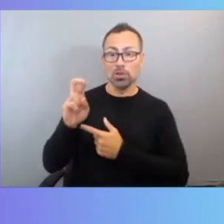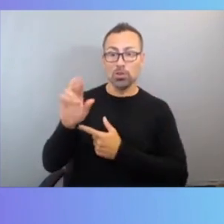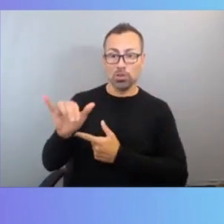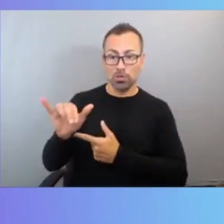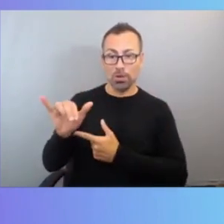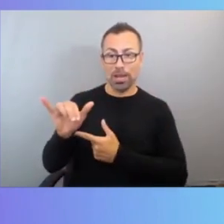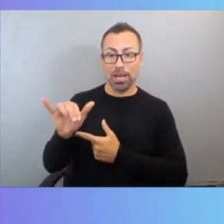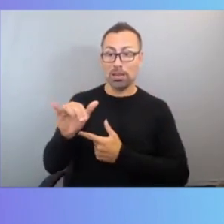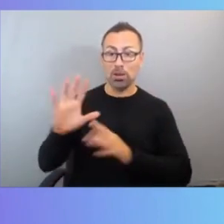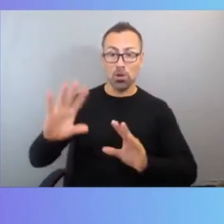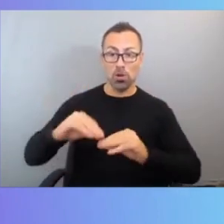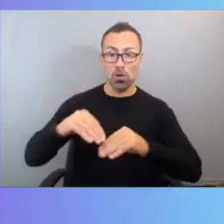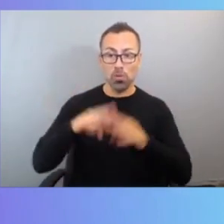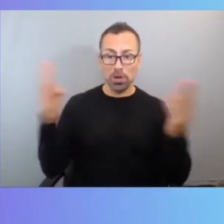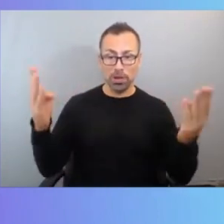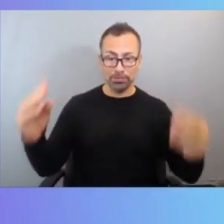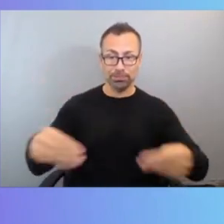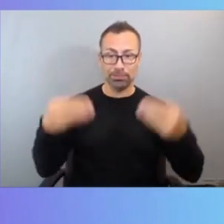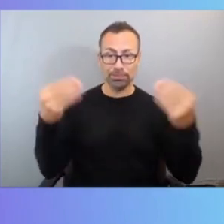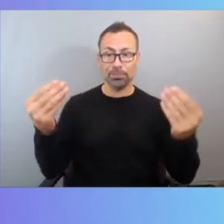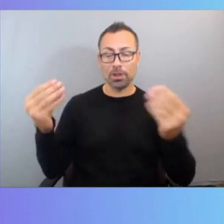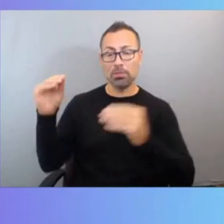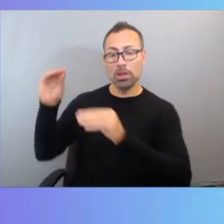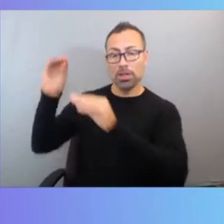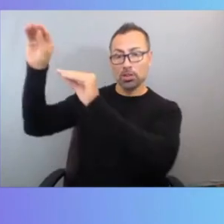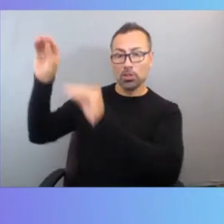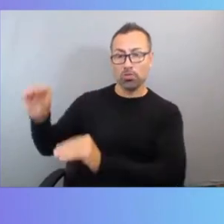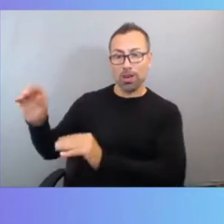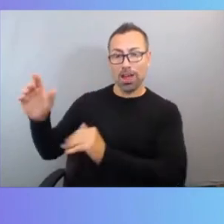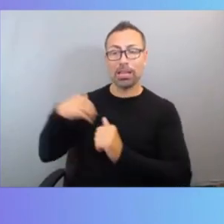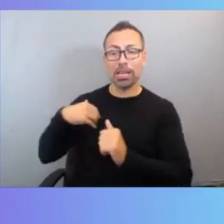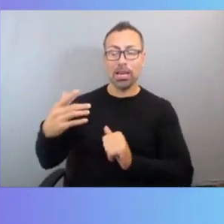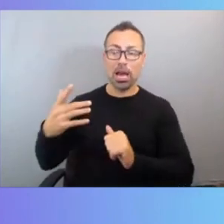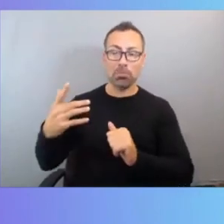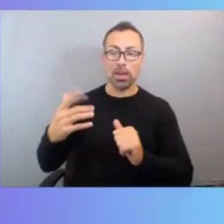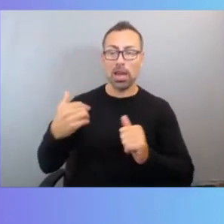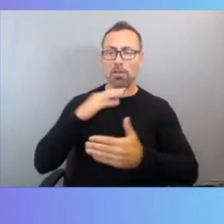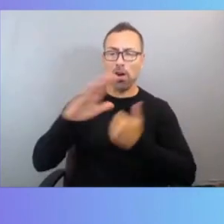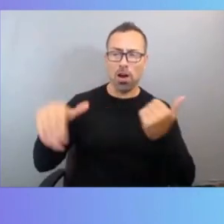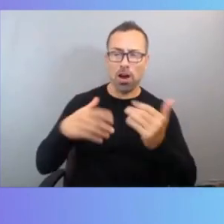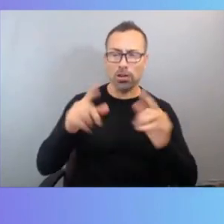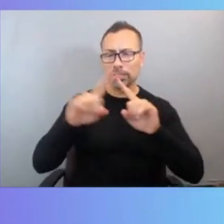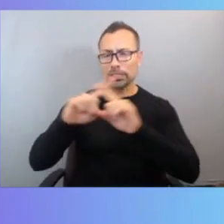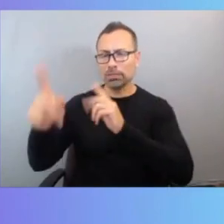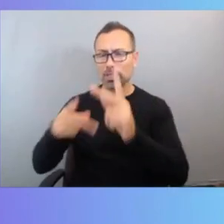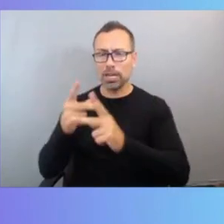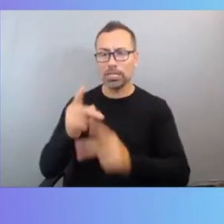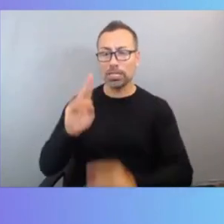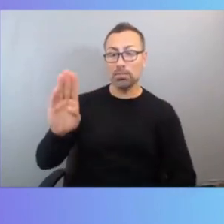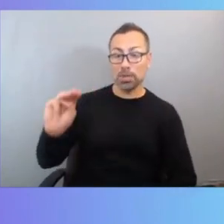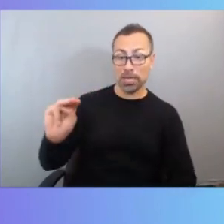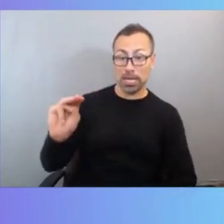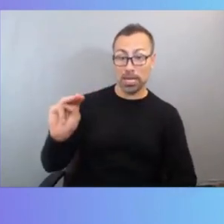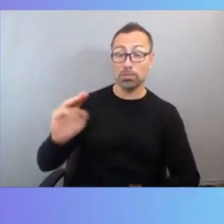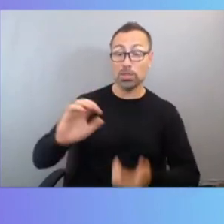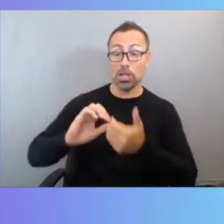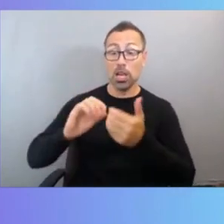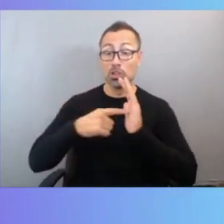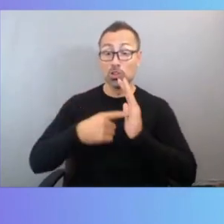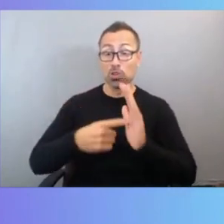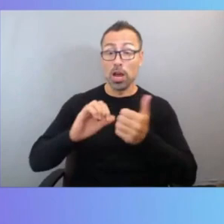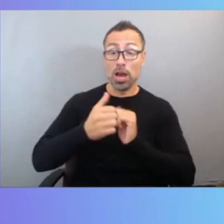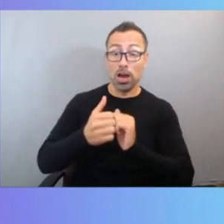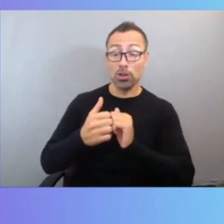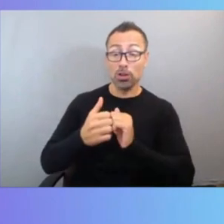rack, and I'm going to stand up all kinds of VMs and show the entire journey of how to move all of that up from a physical array up